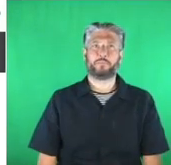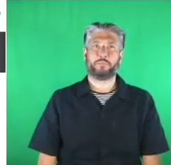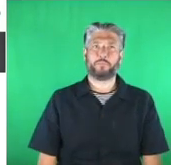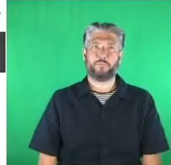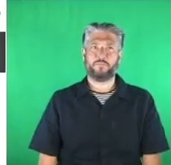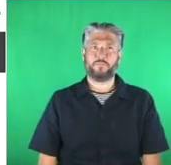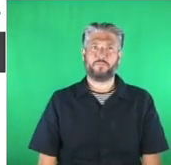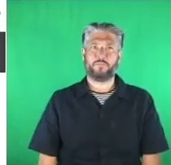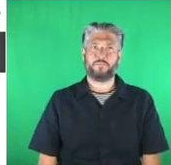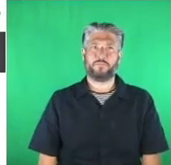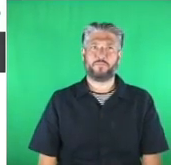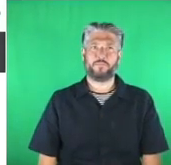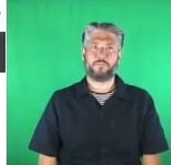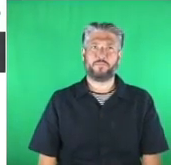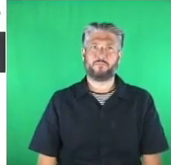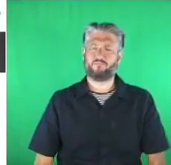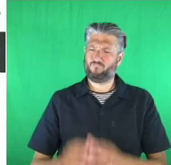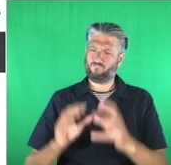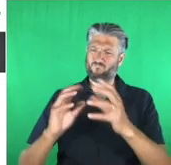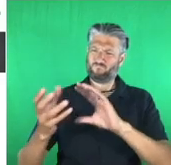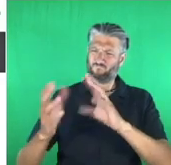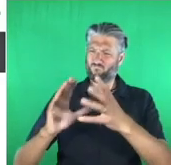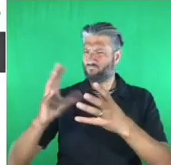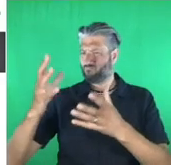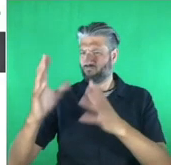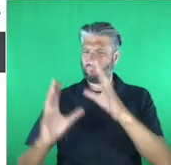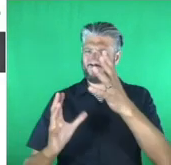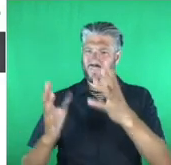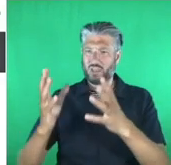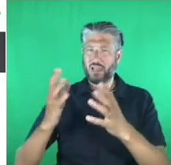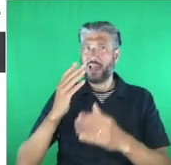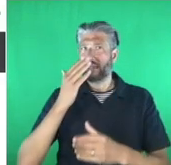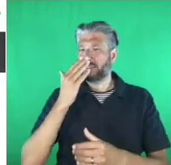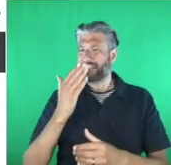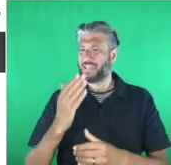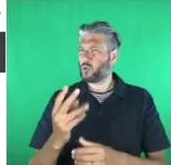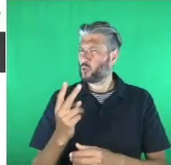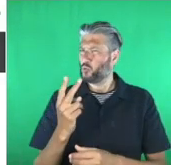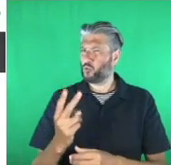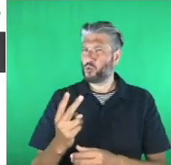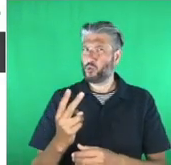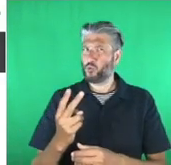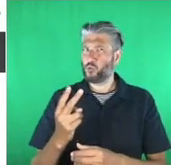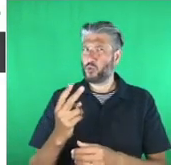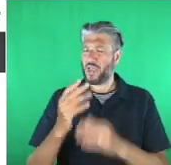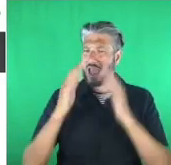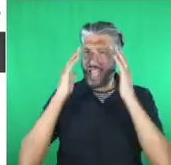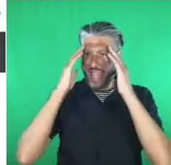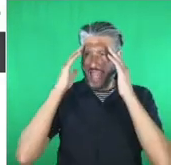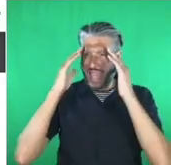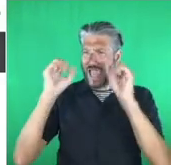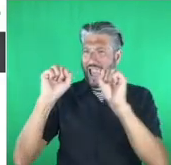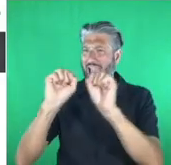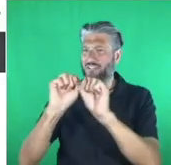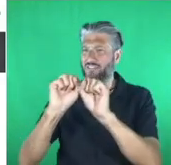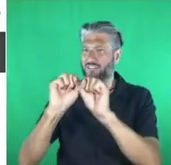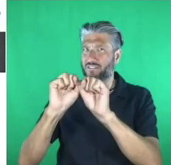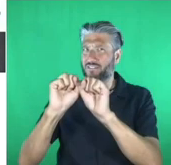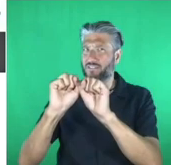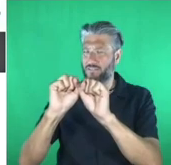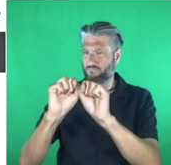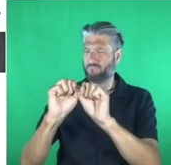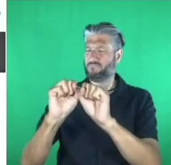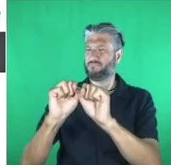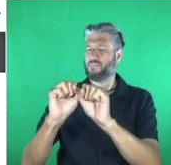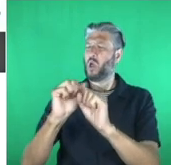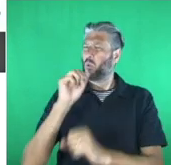It seems to have two heads on the top and then weirdly shaped